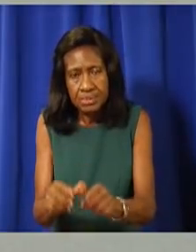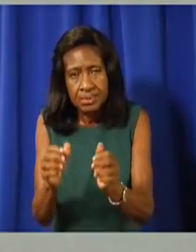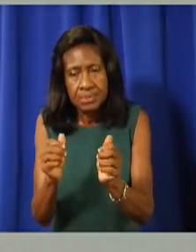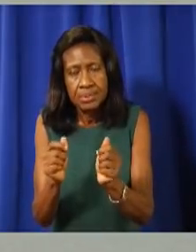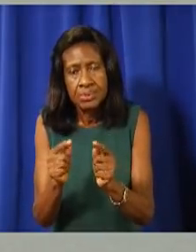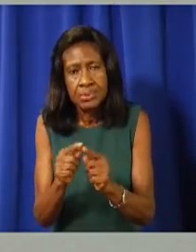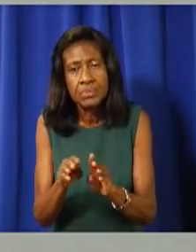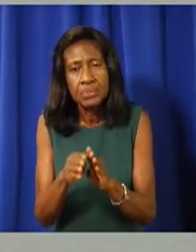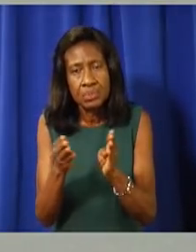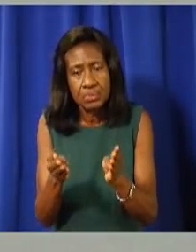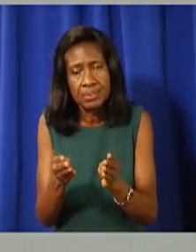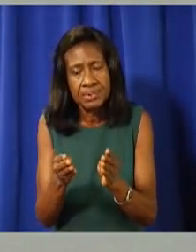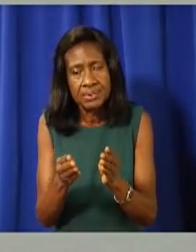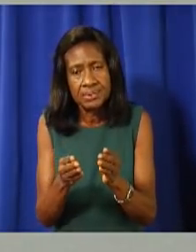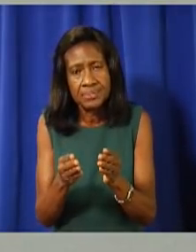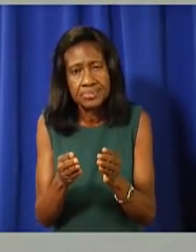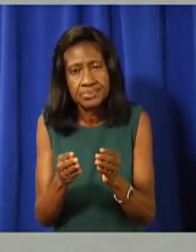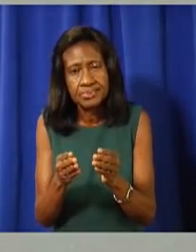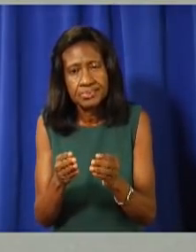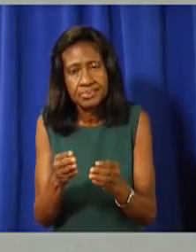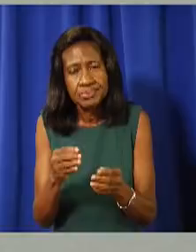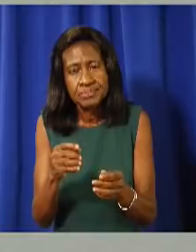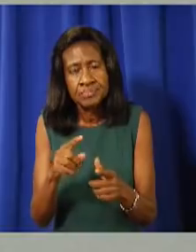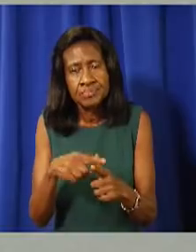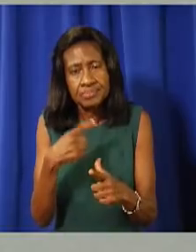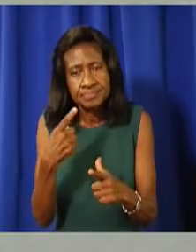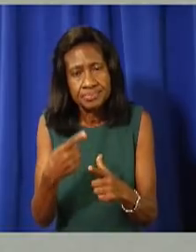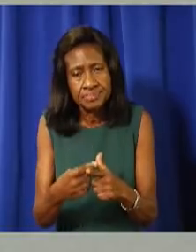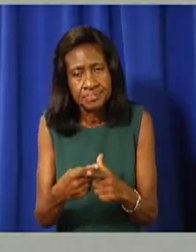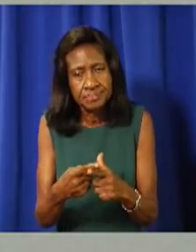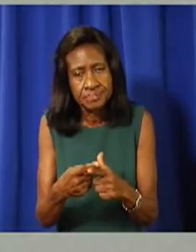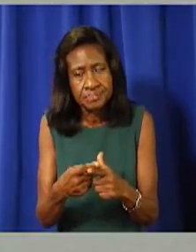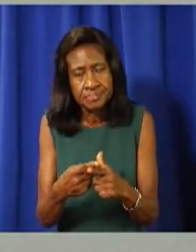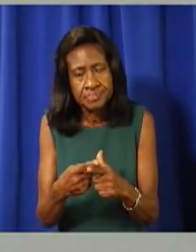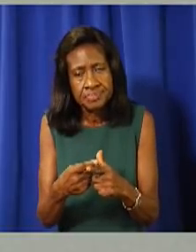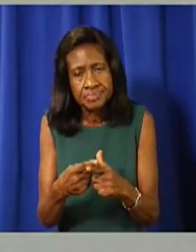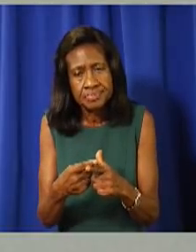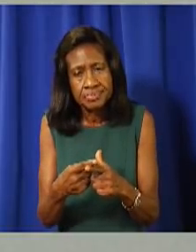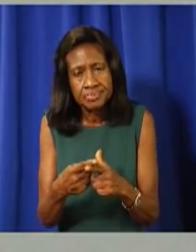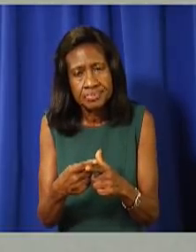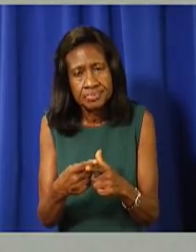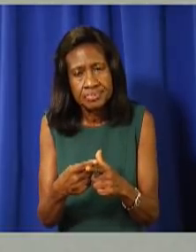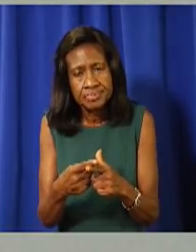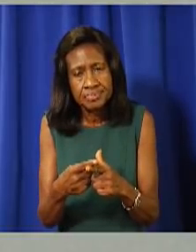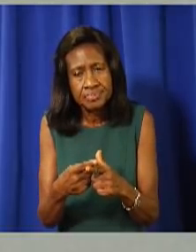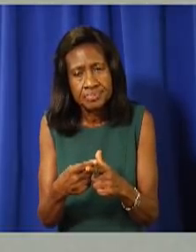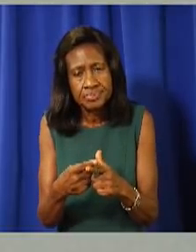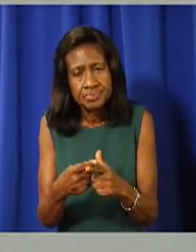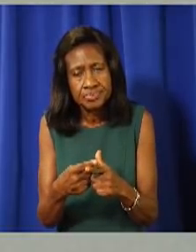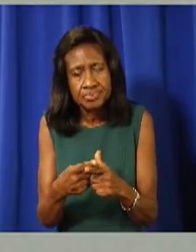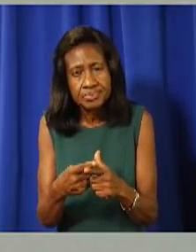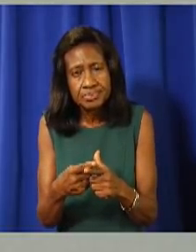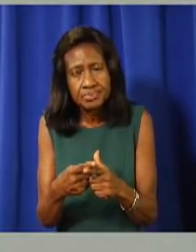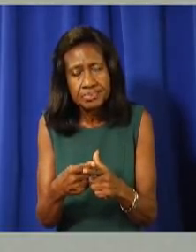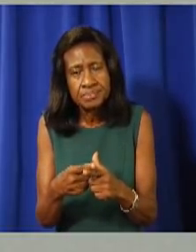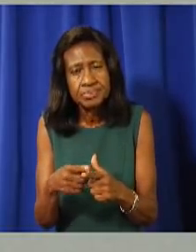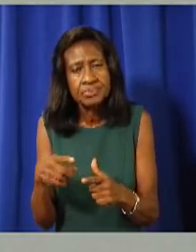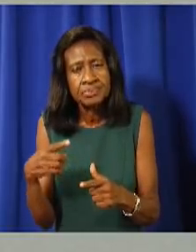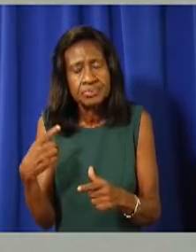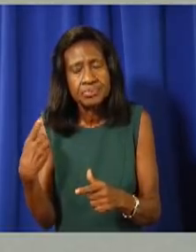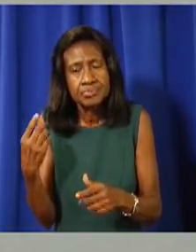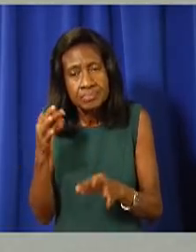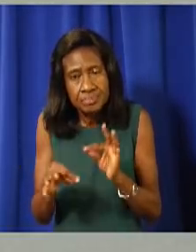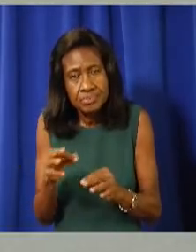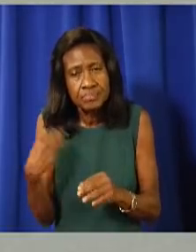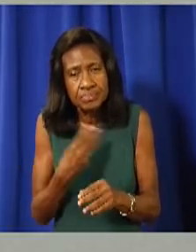risk, um, goes up. That's when it is quite likely that within a period of weeks, we would have COVID reintroduced into